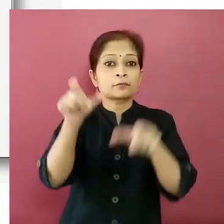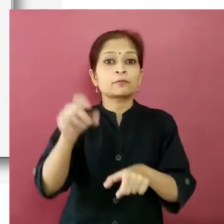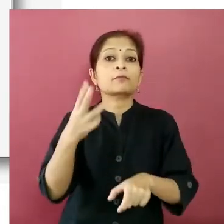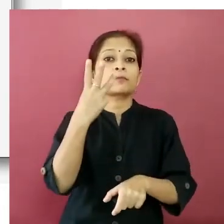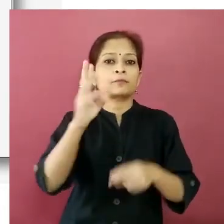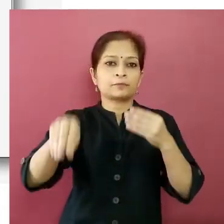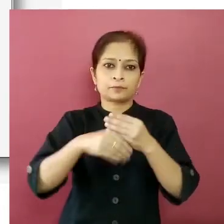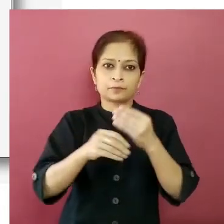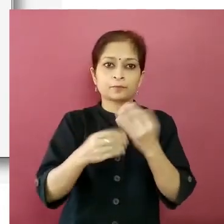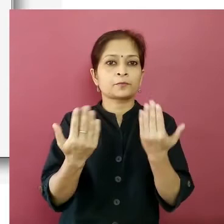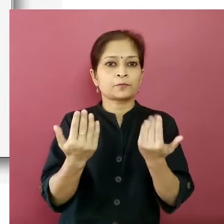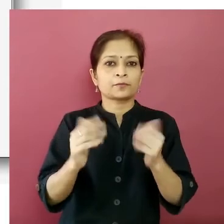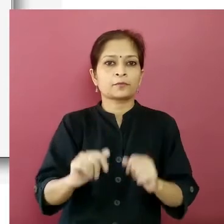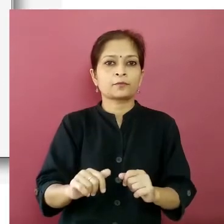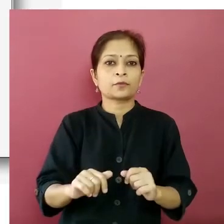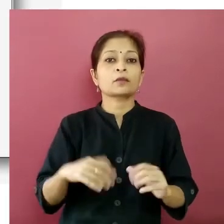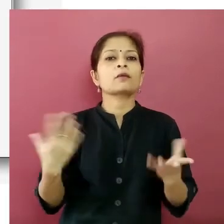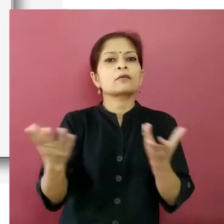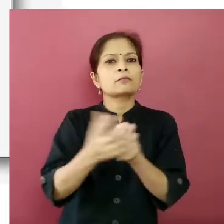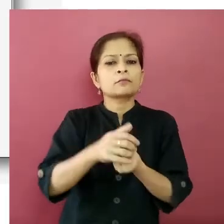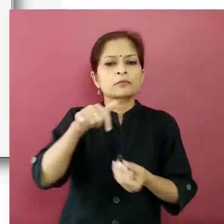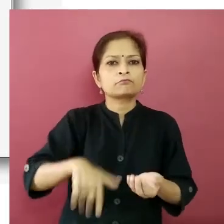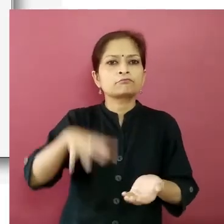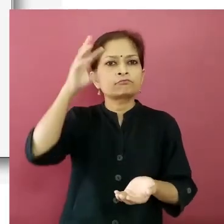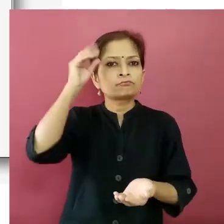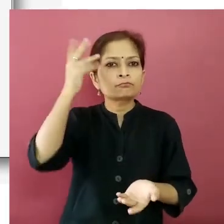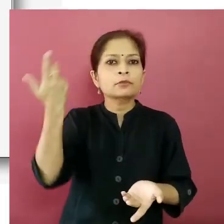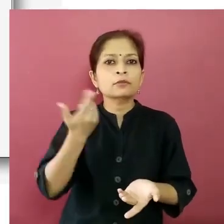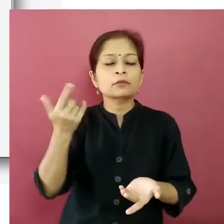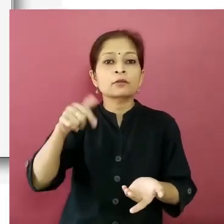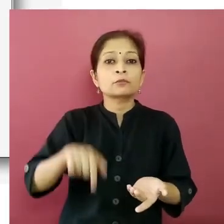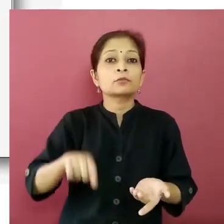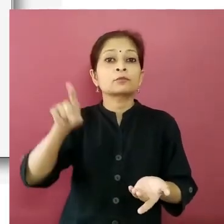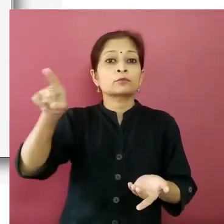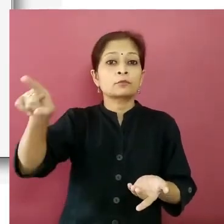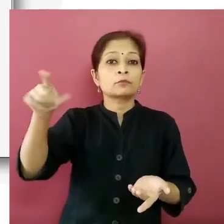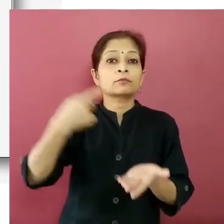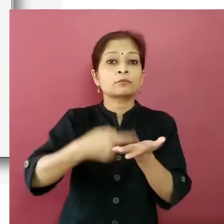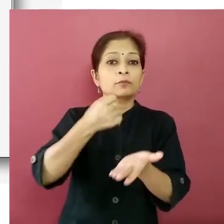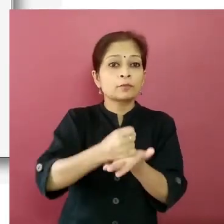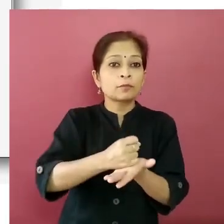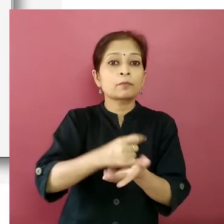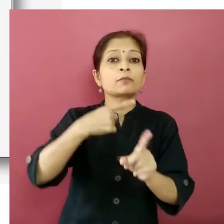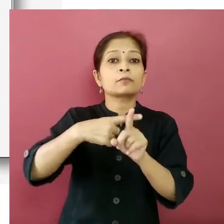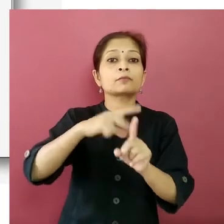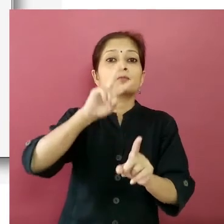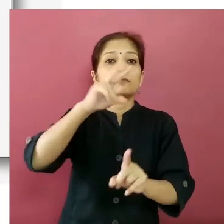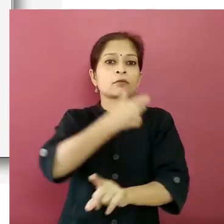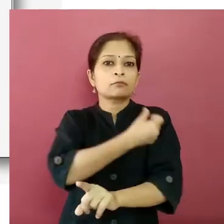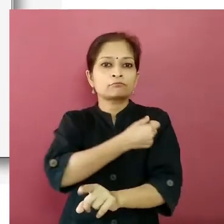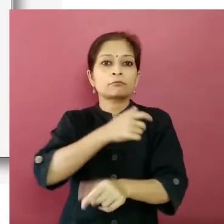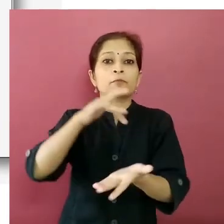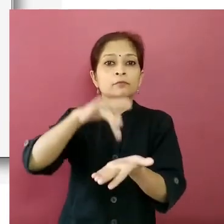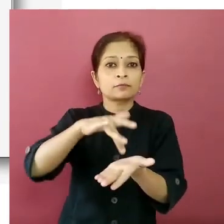number if required let's learn how you can add yourself as a beneficiary and schedule a vaccination appointment